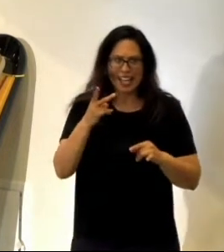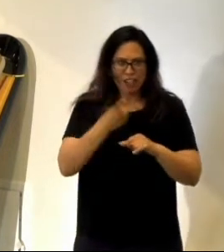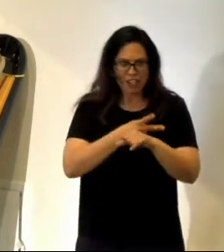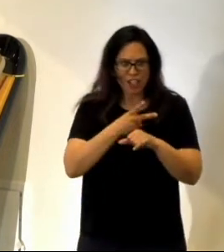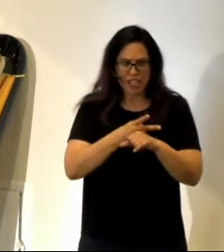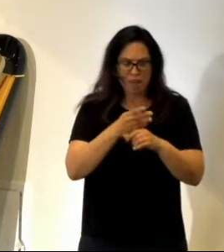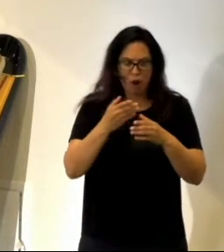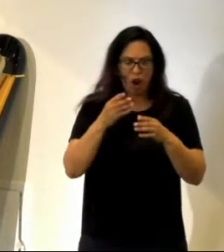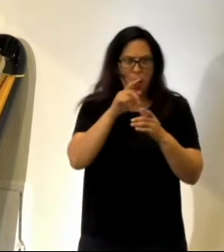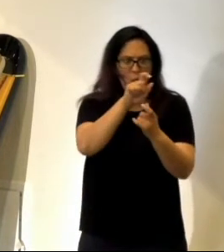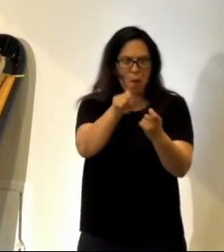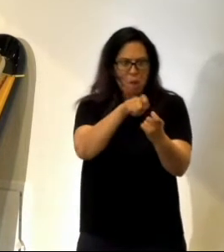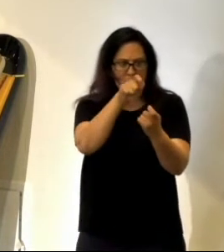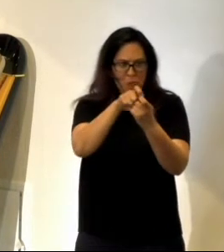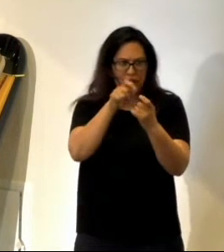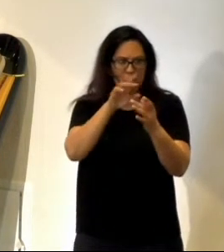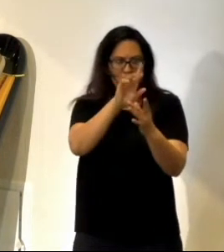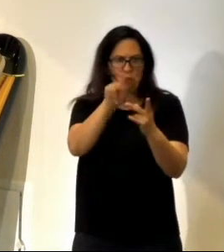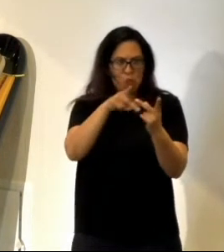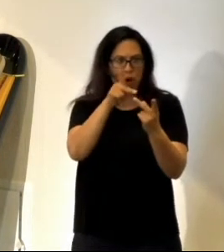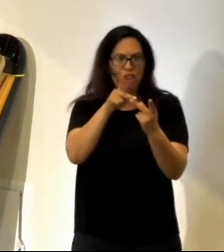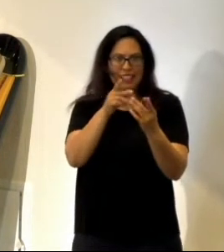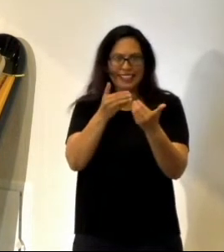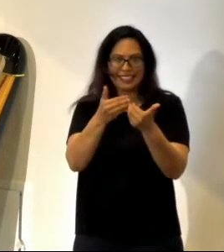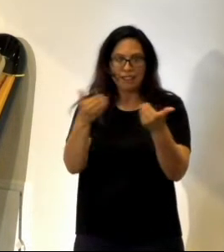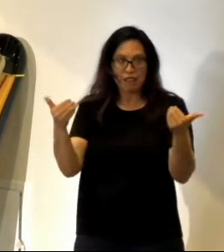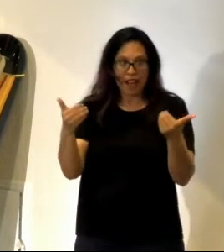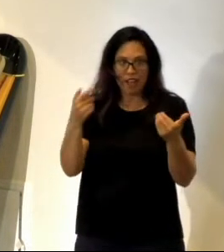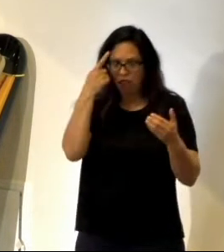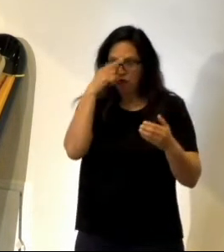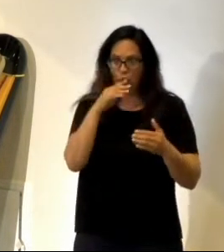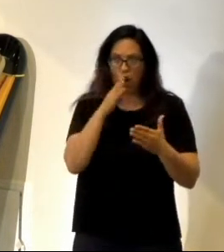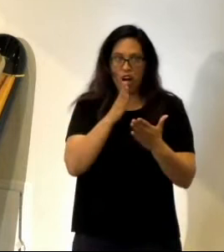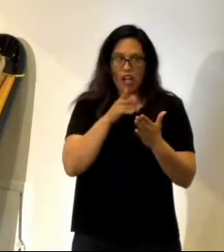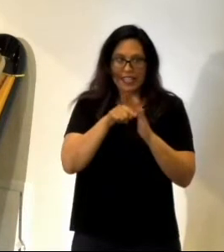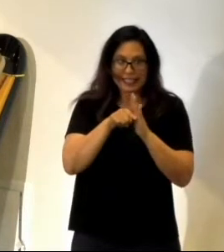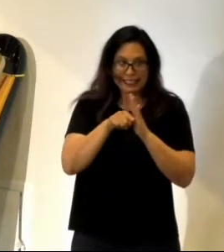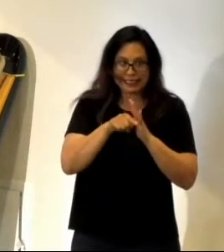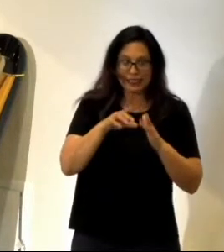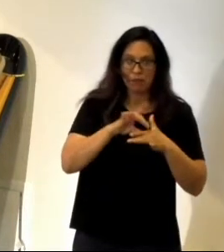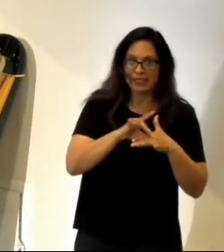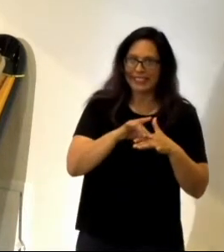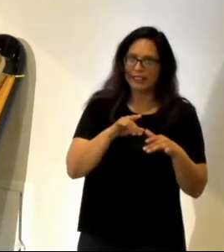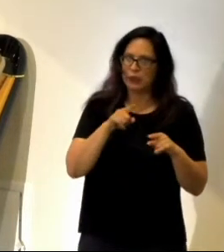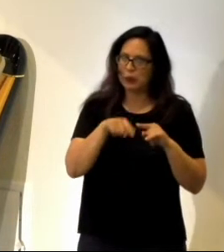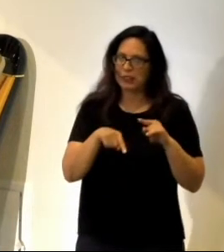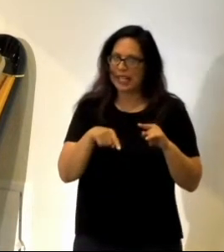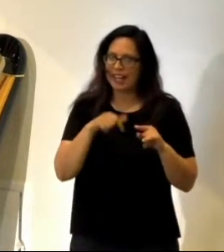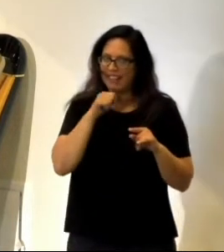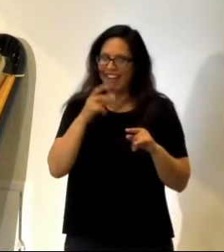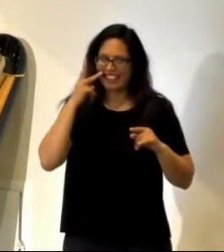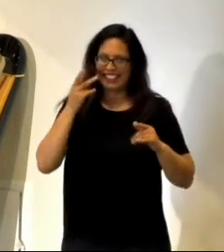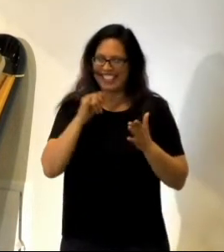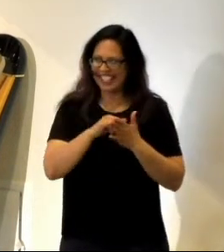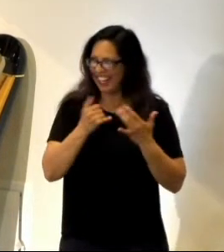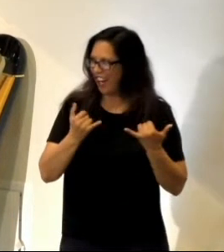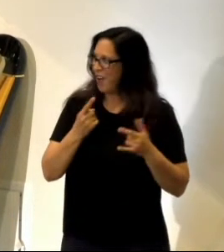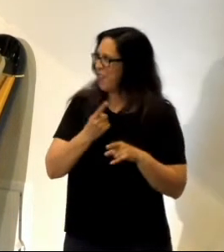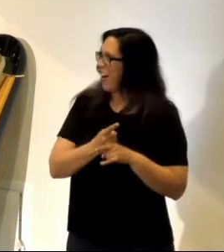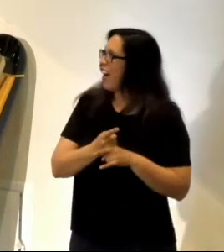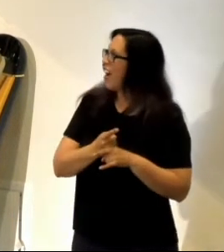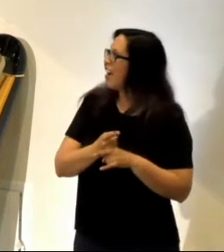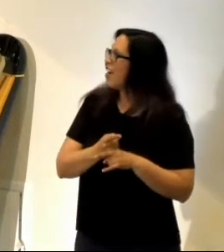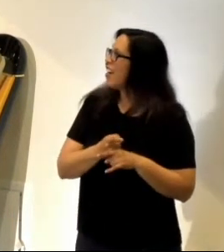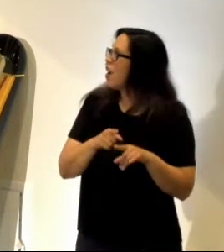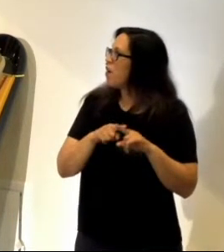butcher's meat. Do you see that? Isn't that weird? Like, you can't un-see that now, right? But then, look.